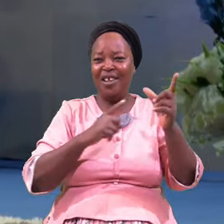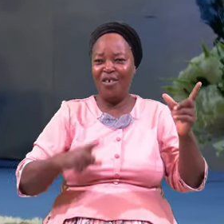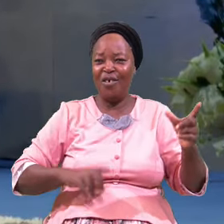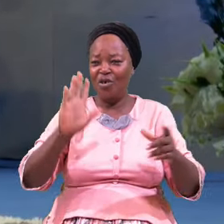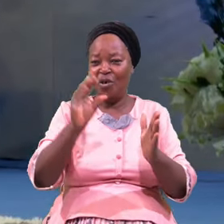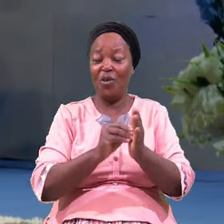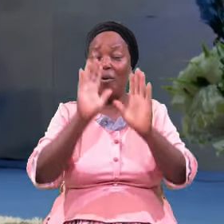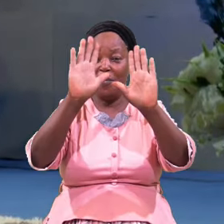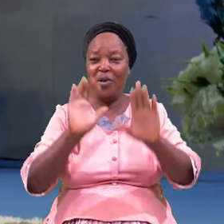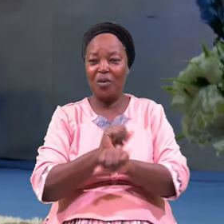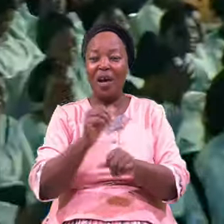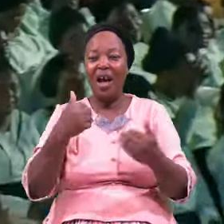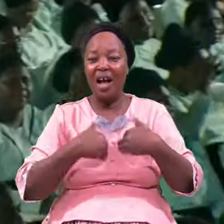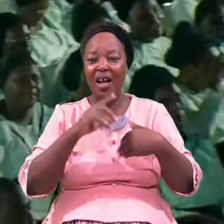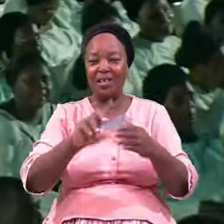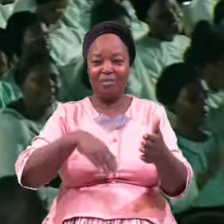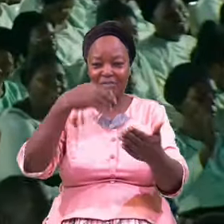Miracle Has Arised